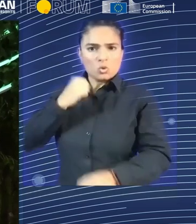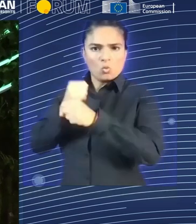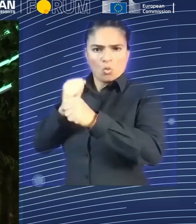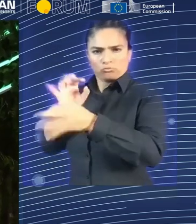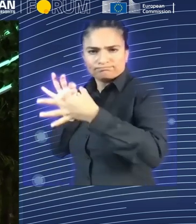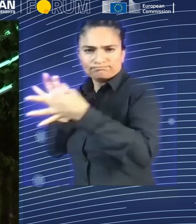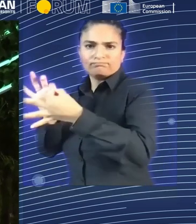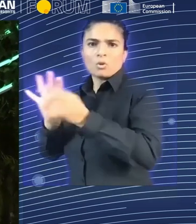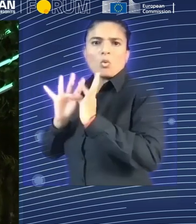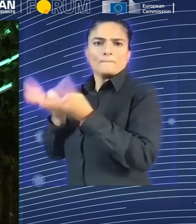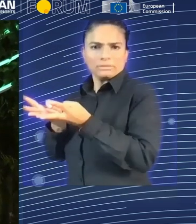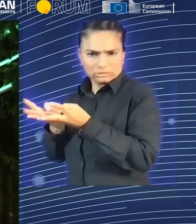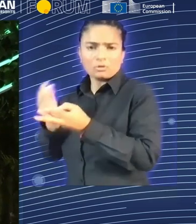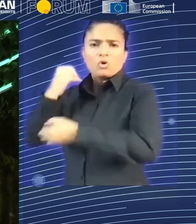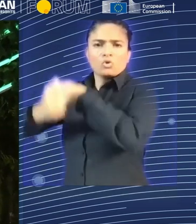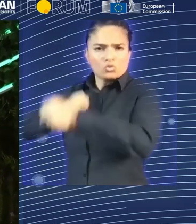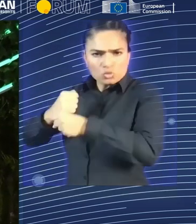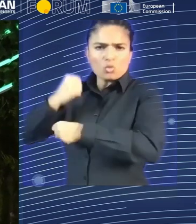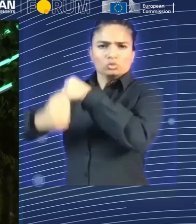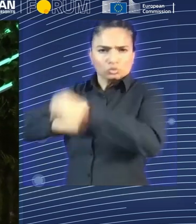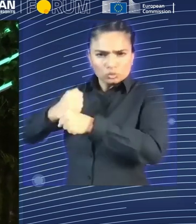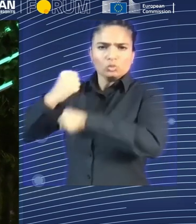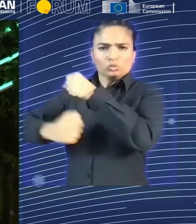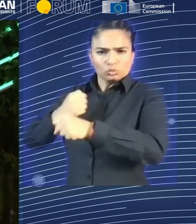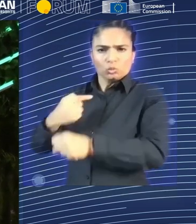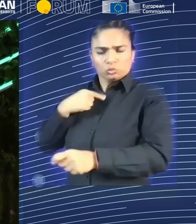is strengthened across the European Union.